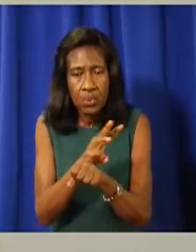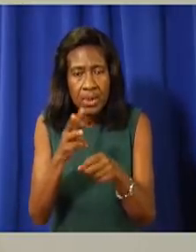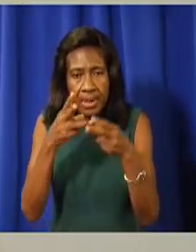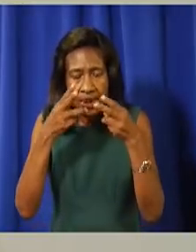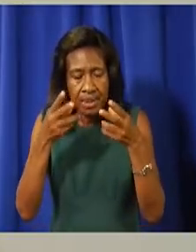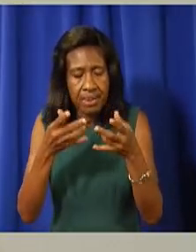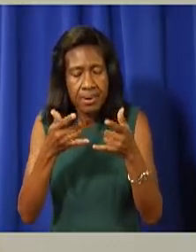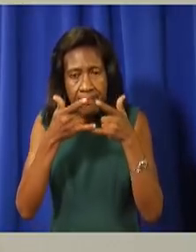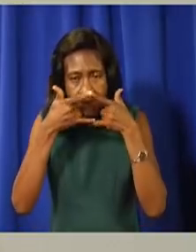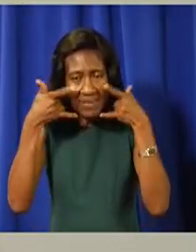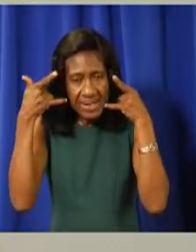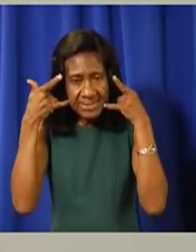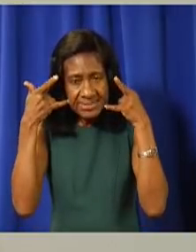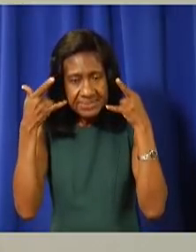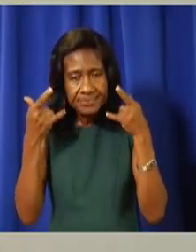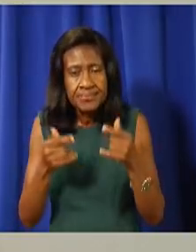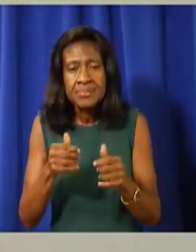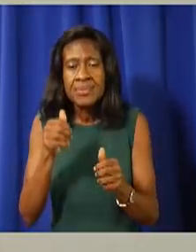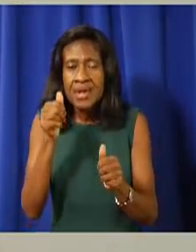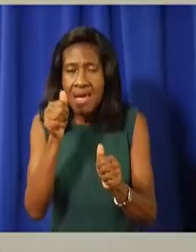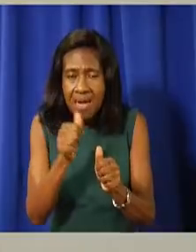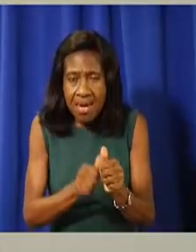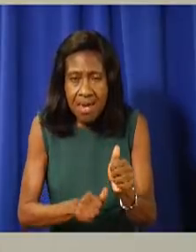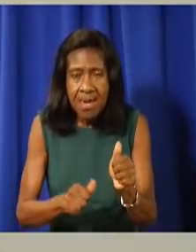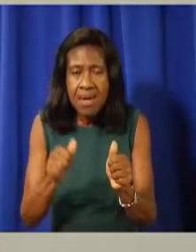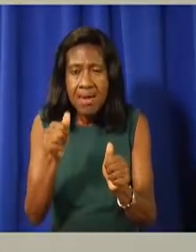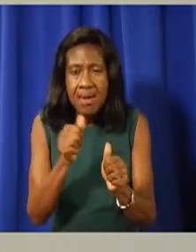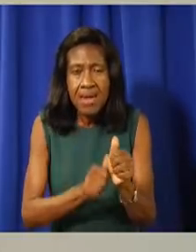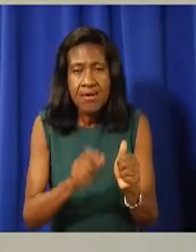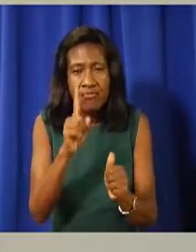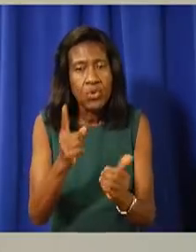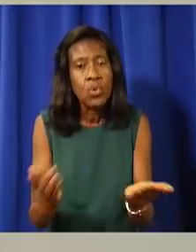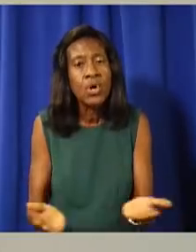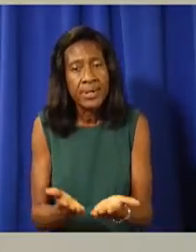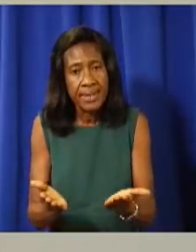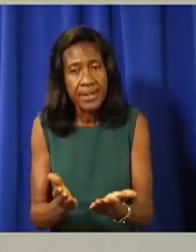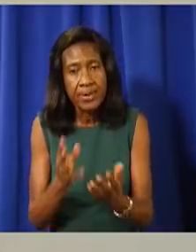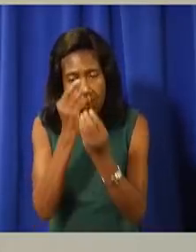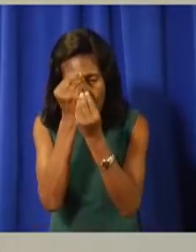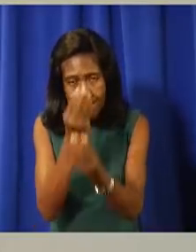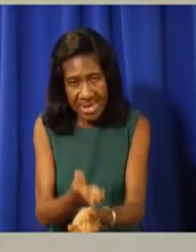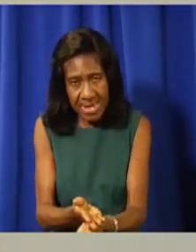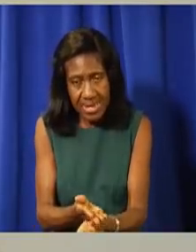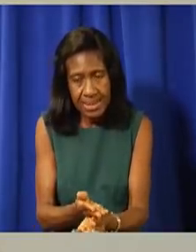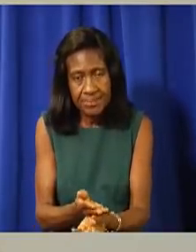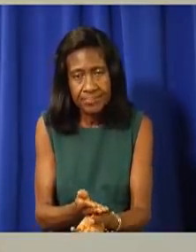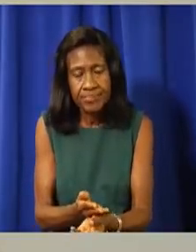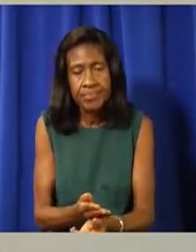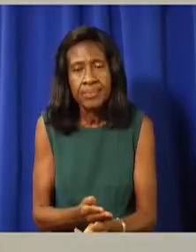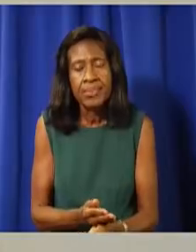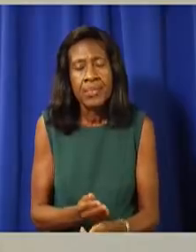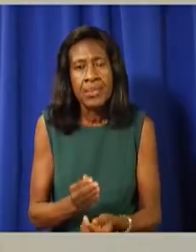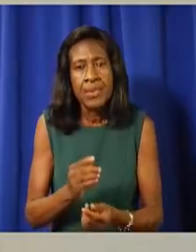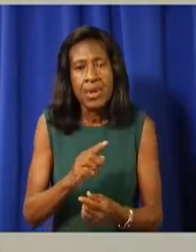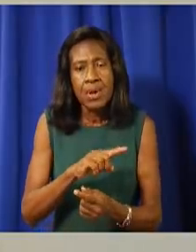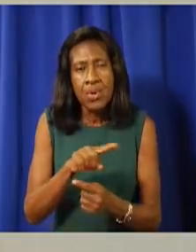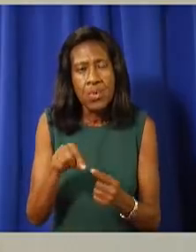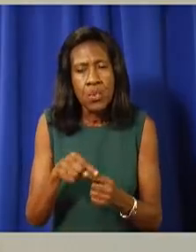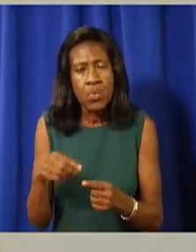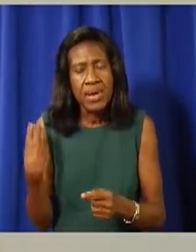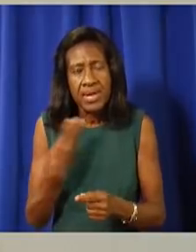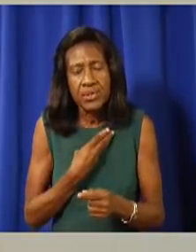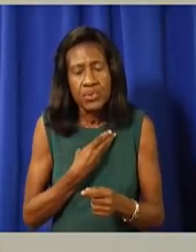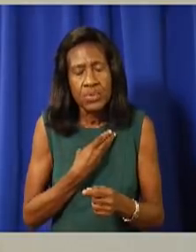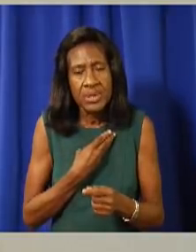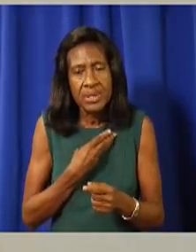of each and every one of us. Once we do move to additional phases of